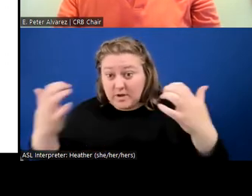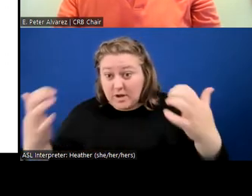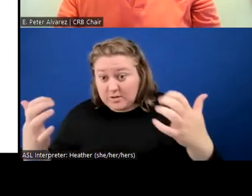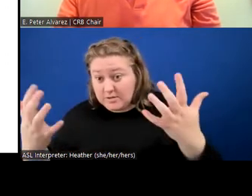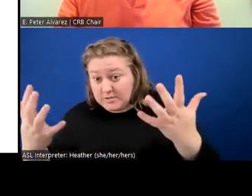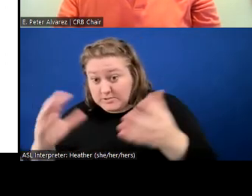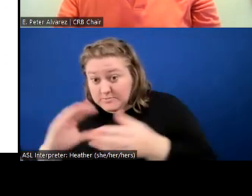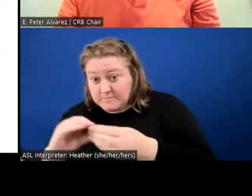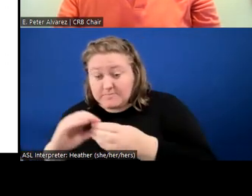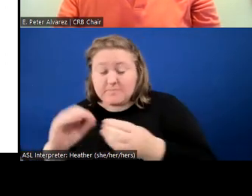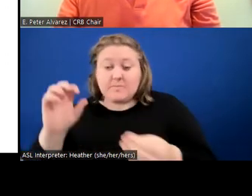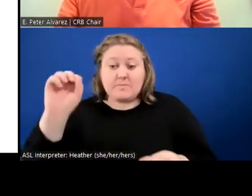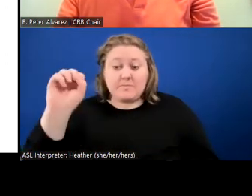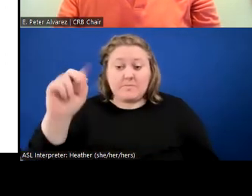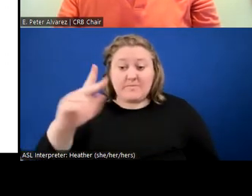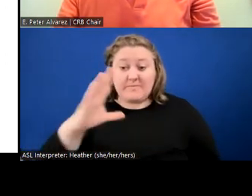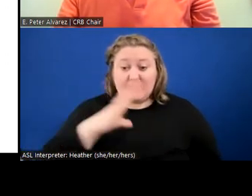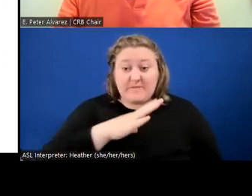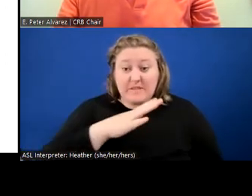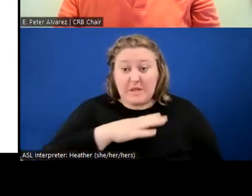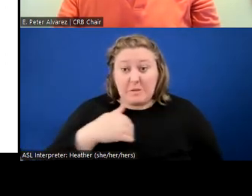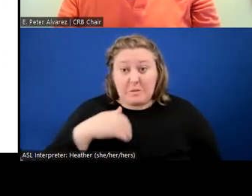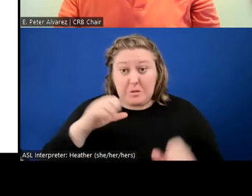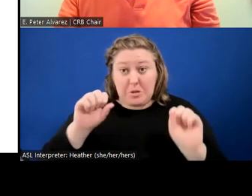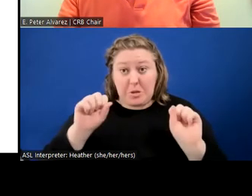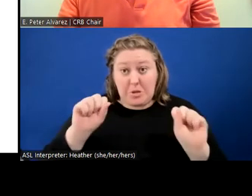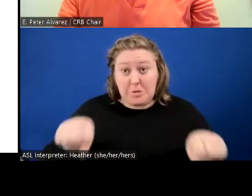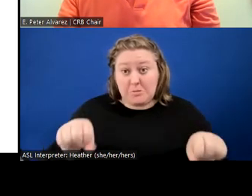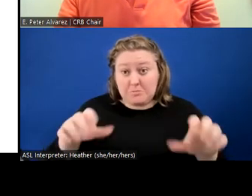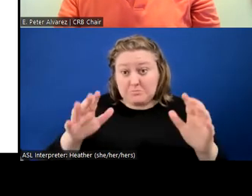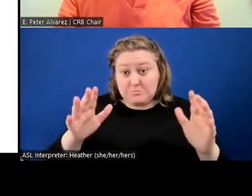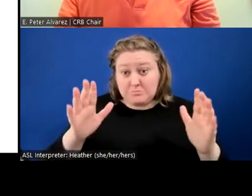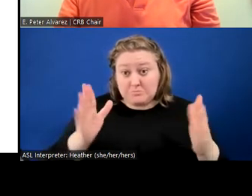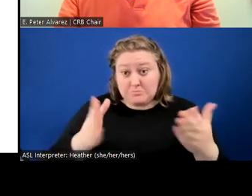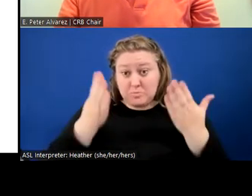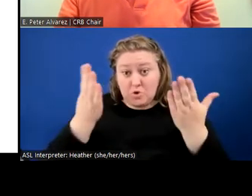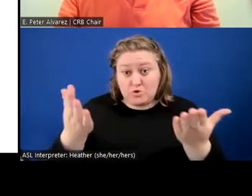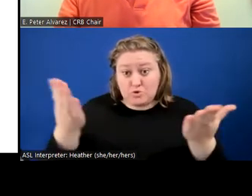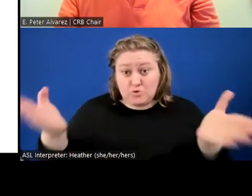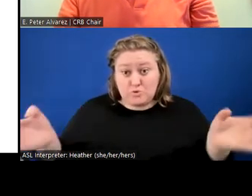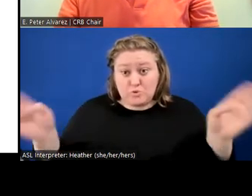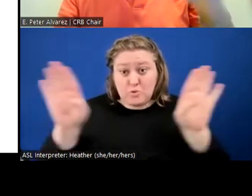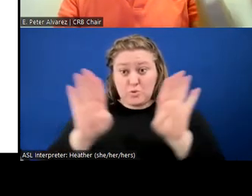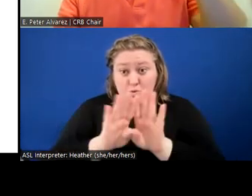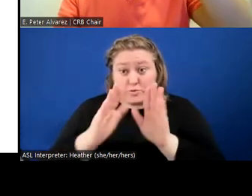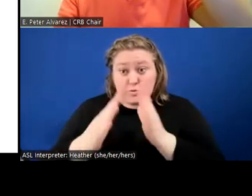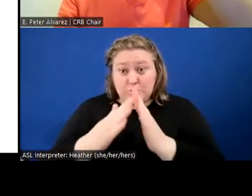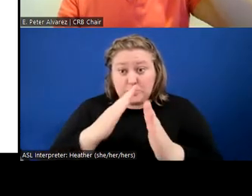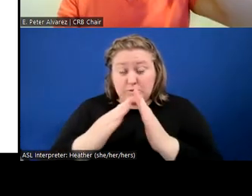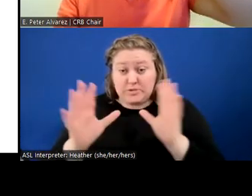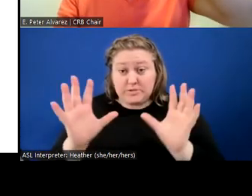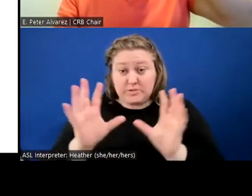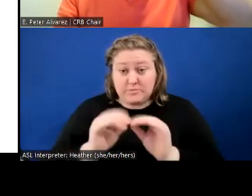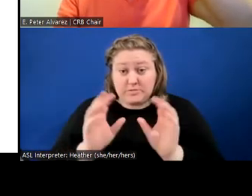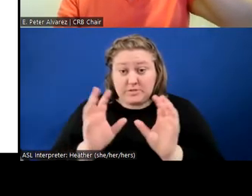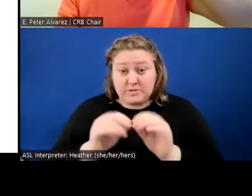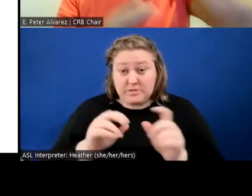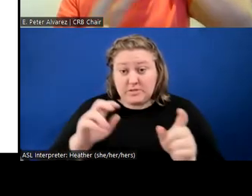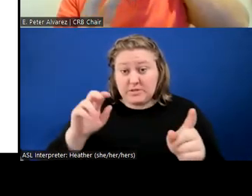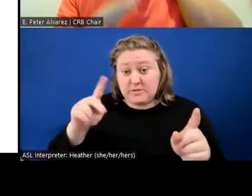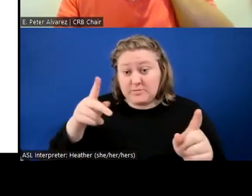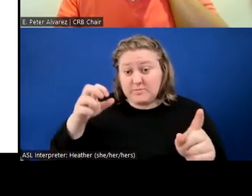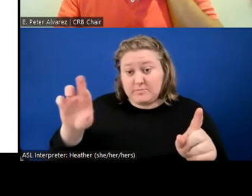I am happy to entertain a motion to close out our community meeting motion. So